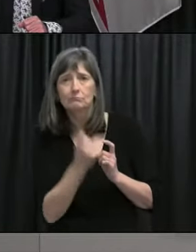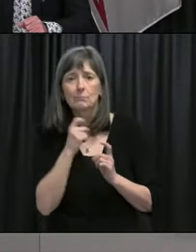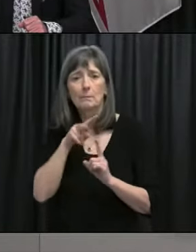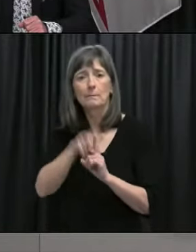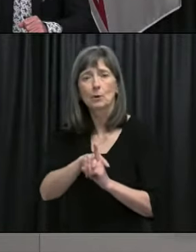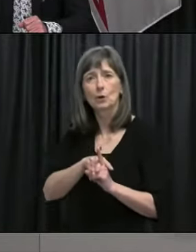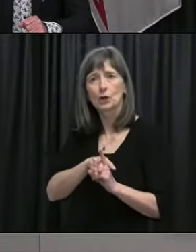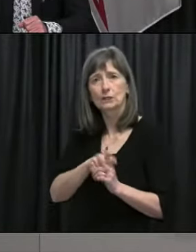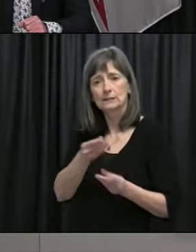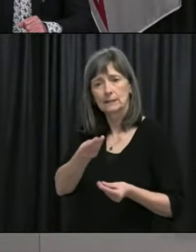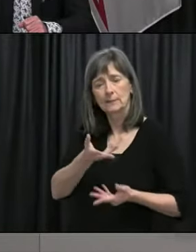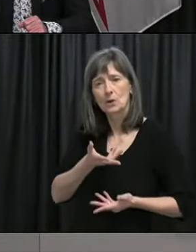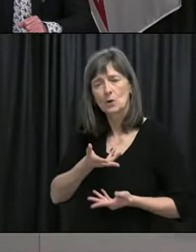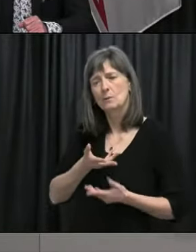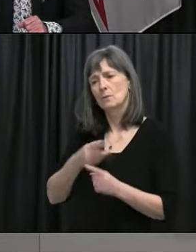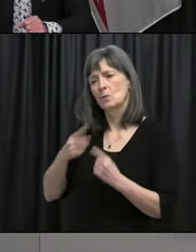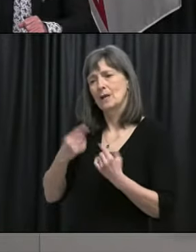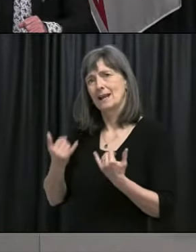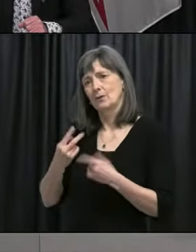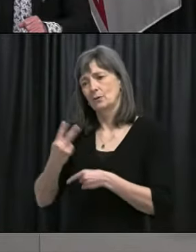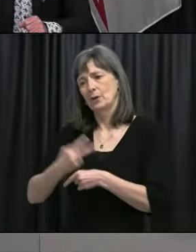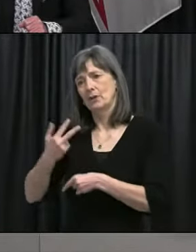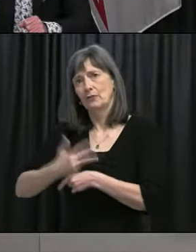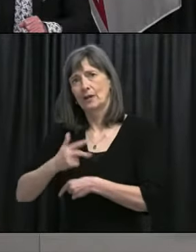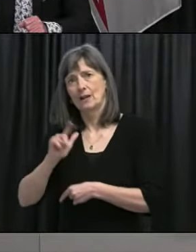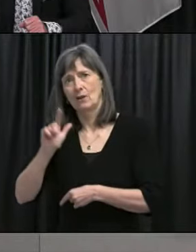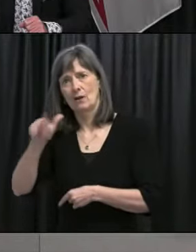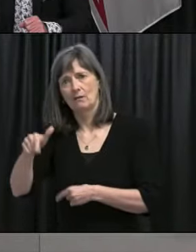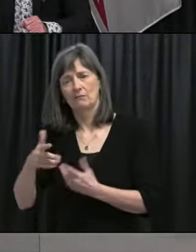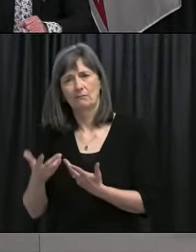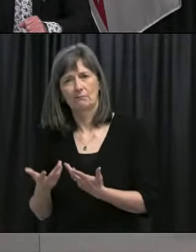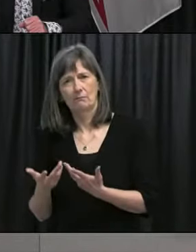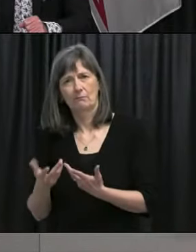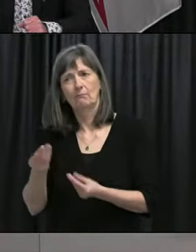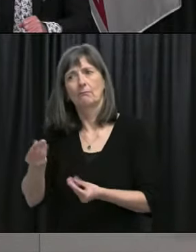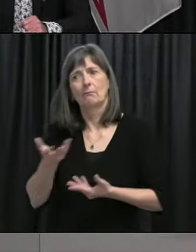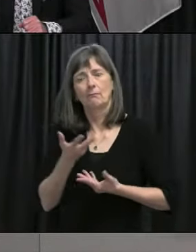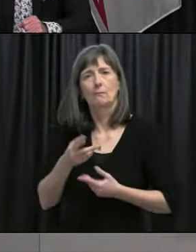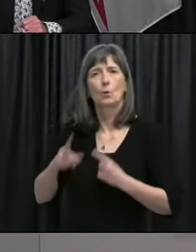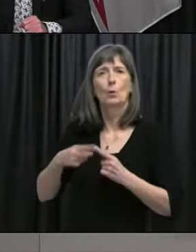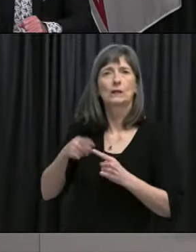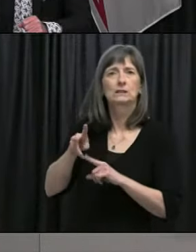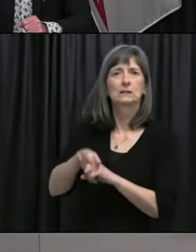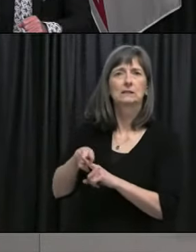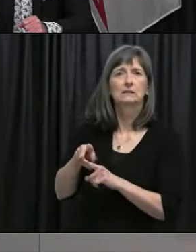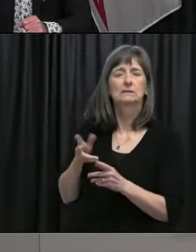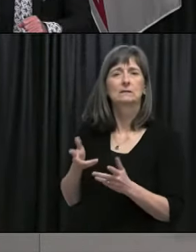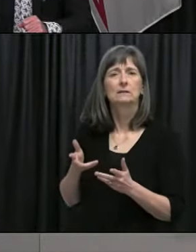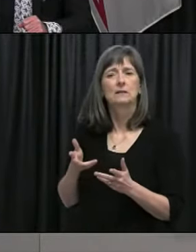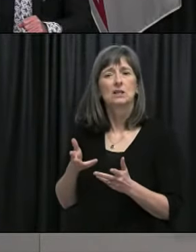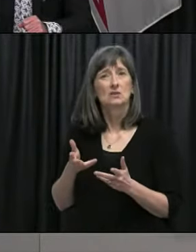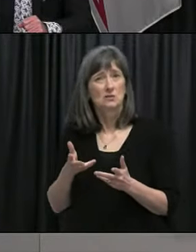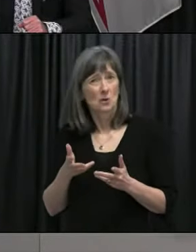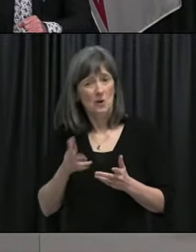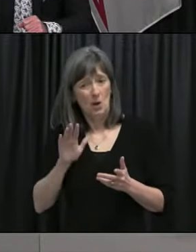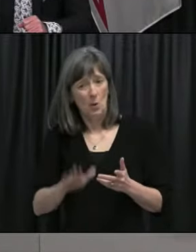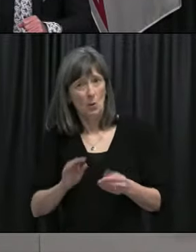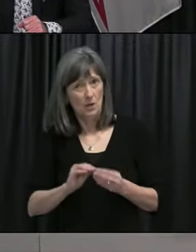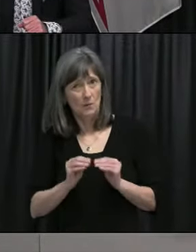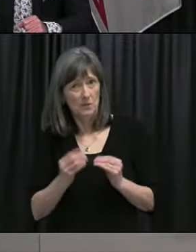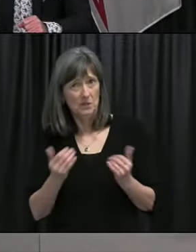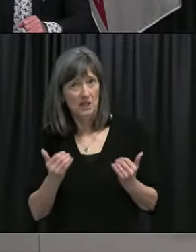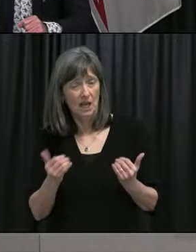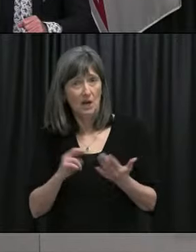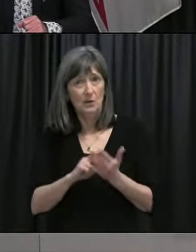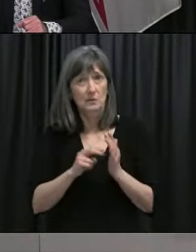especially considering our test numbers are still relatively low. And are we concerned that this is going to delay reporting of